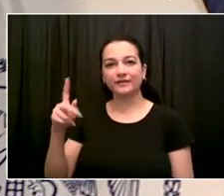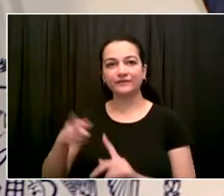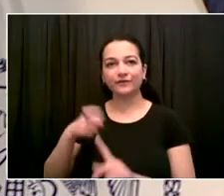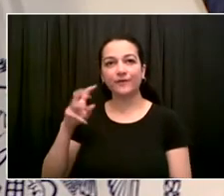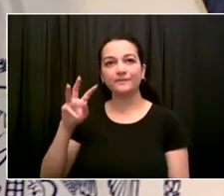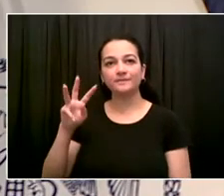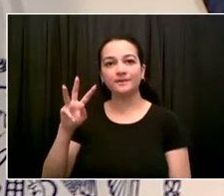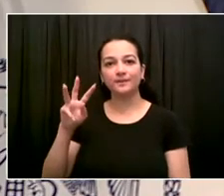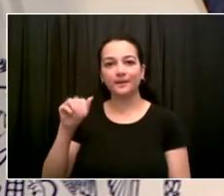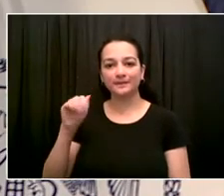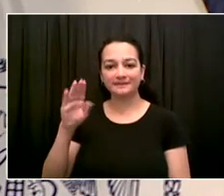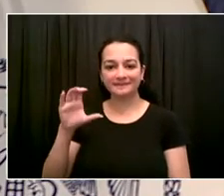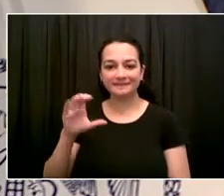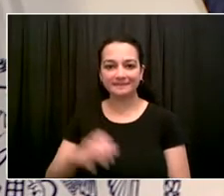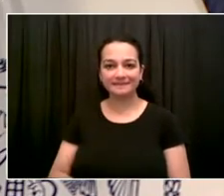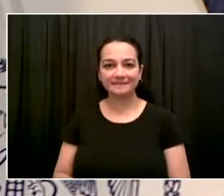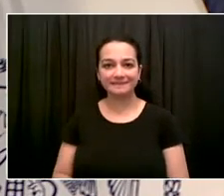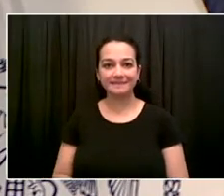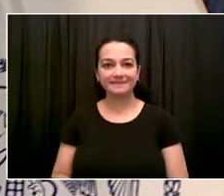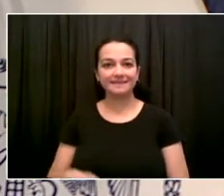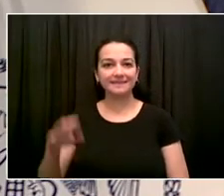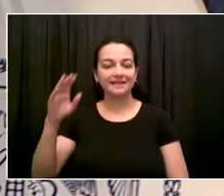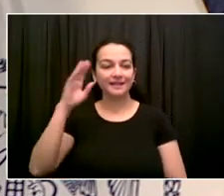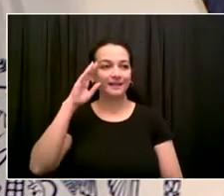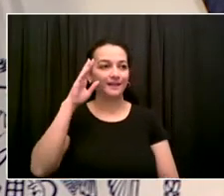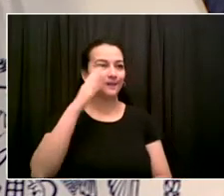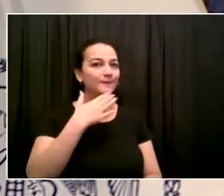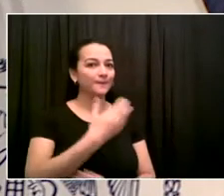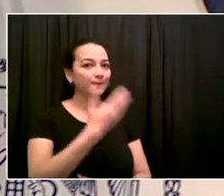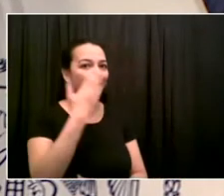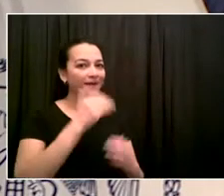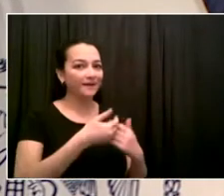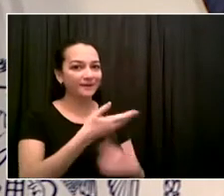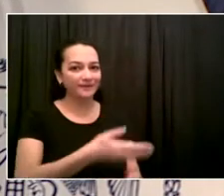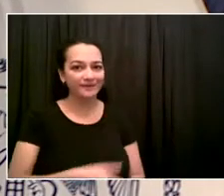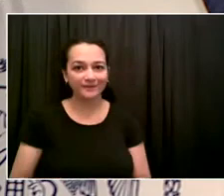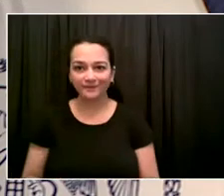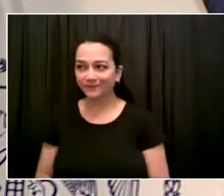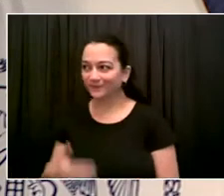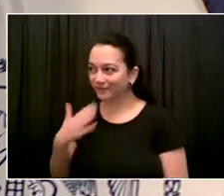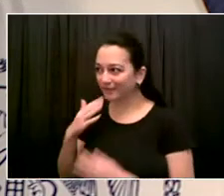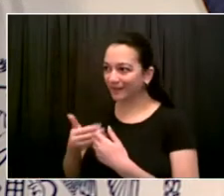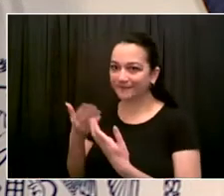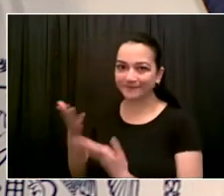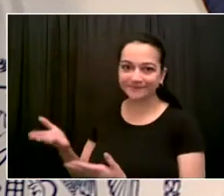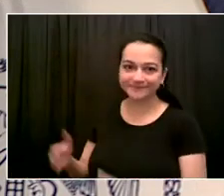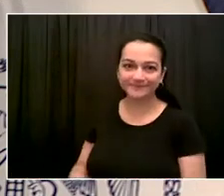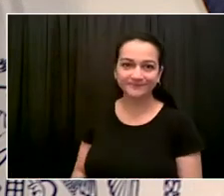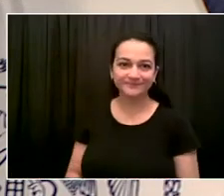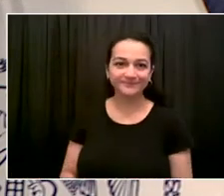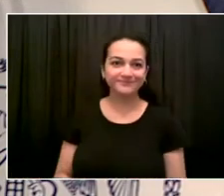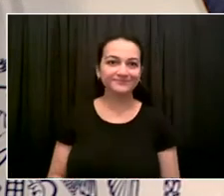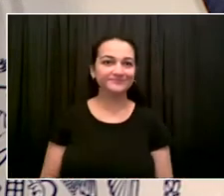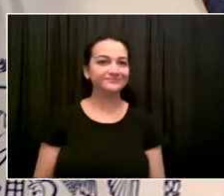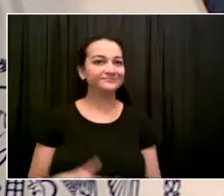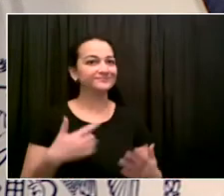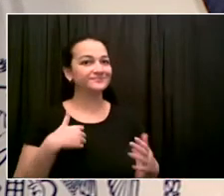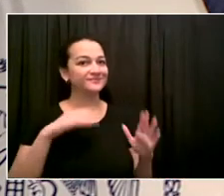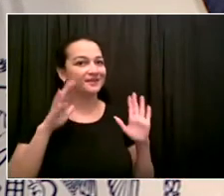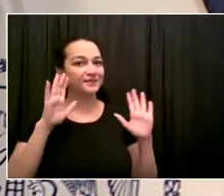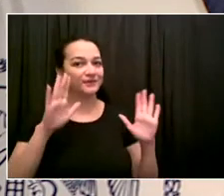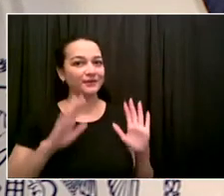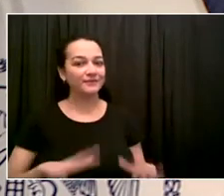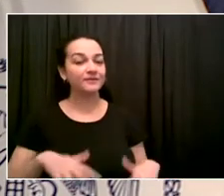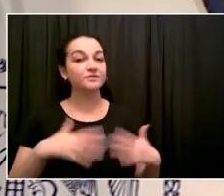Hi, good morning, Mr. Mayor. How are you? Good, Derek. How have been? Doing great. I just wanted to ask because obviously Governor Cuomo had a press